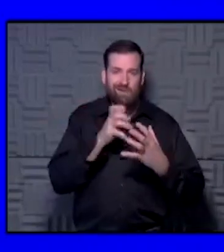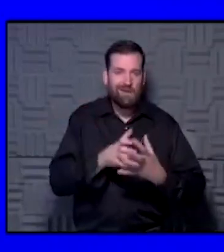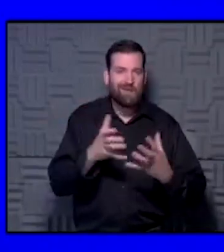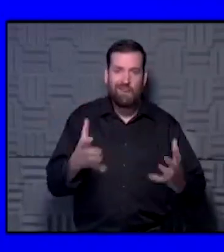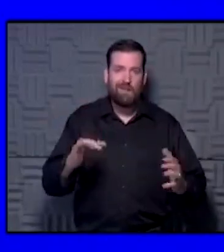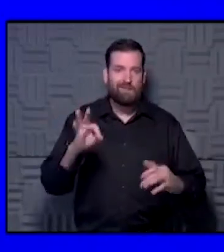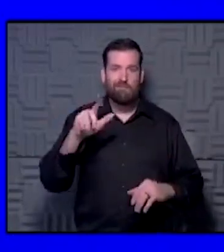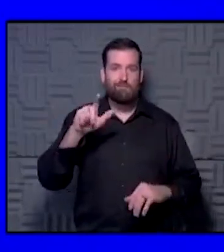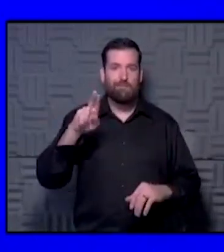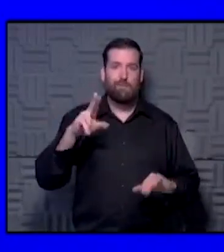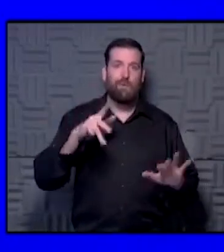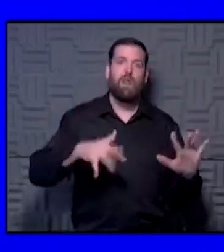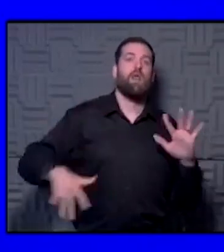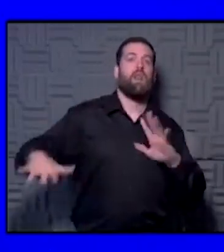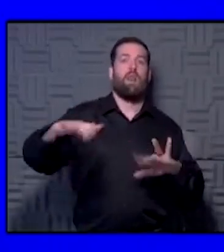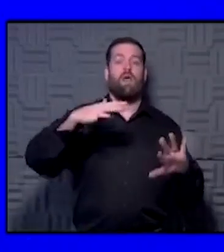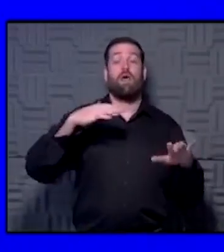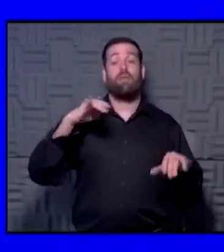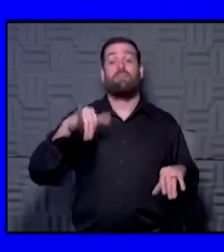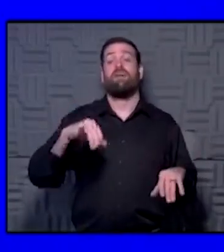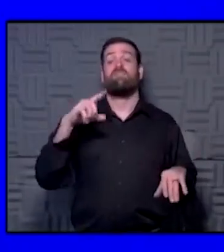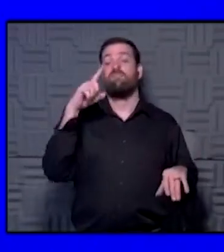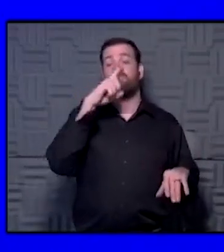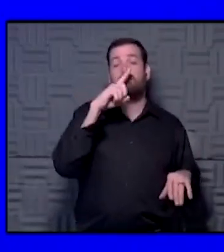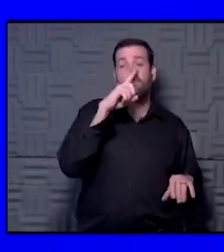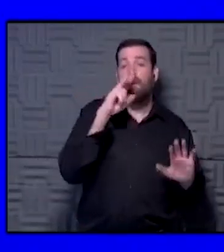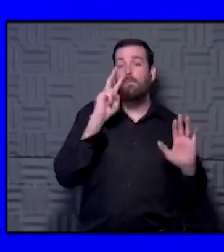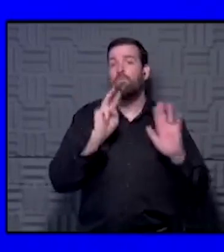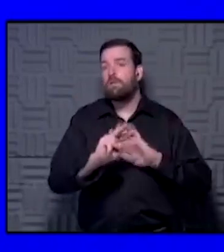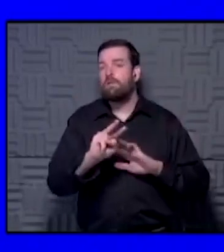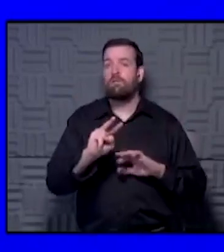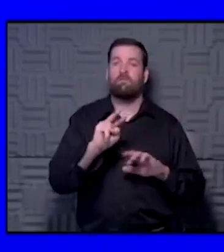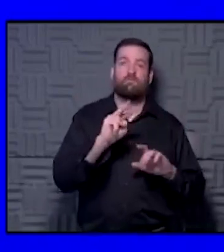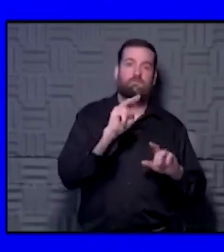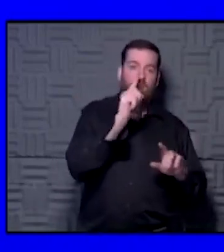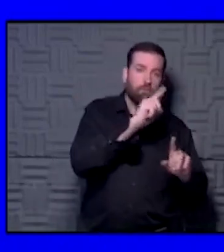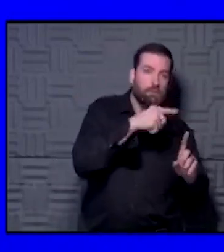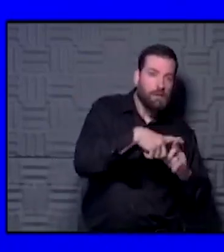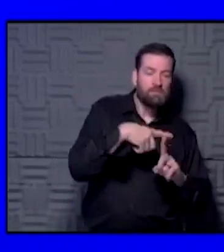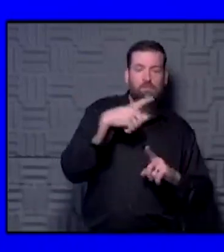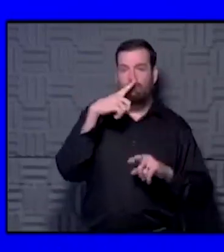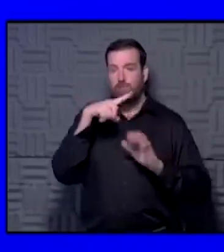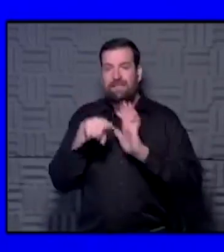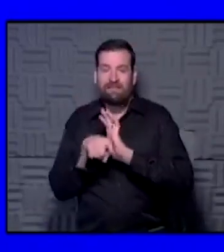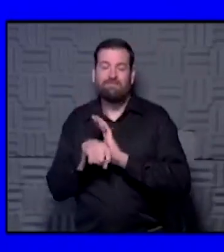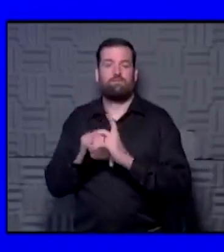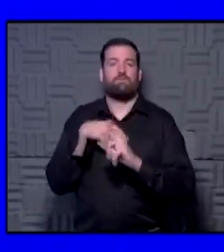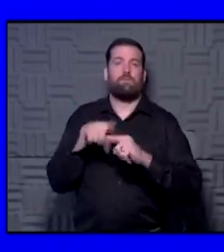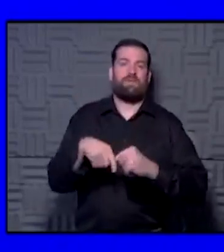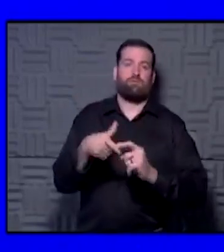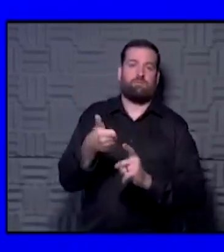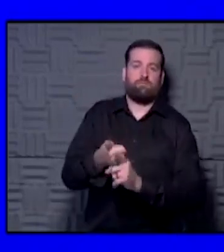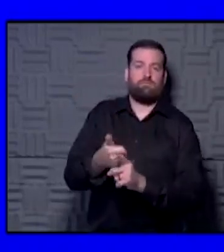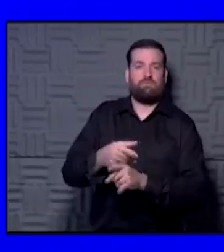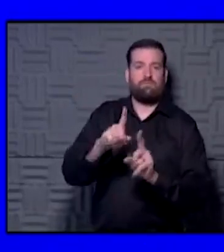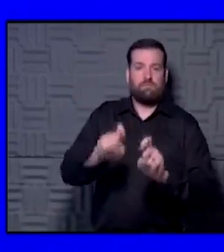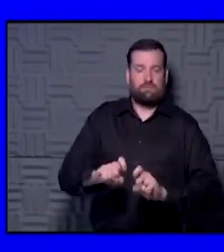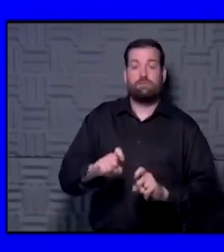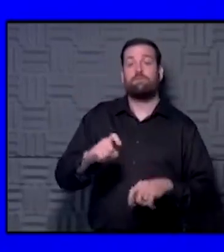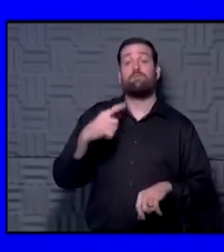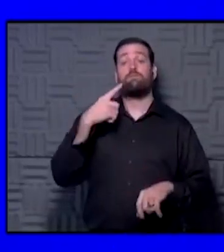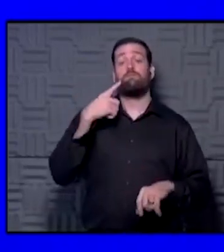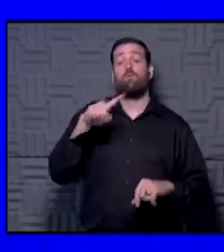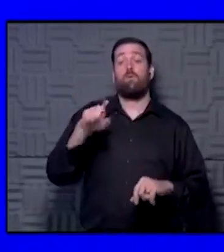activity. So that positive predictive value, negative predictive value, really depends on the test itself. And for the antigen testing,